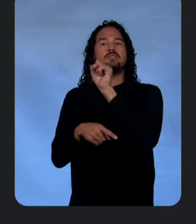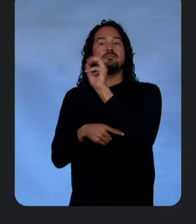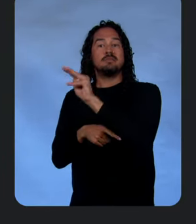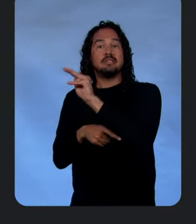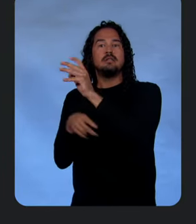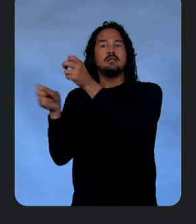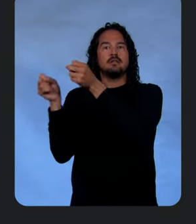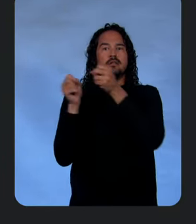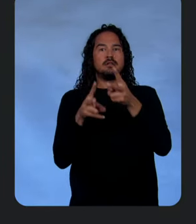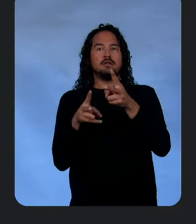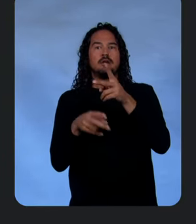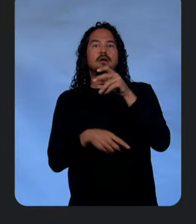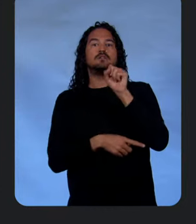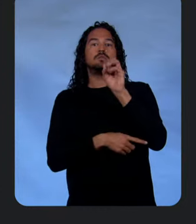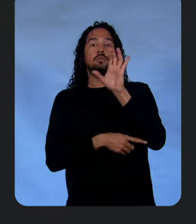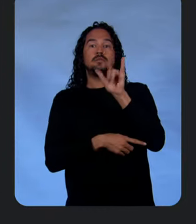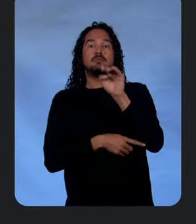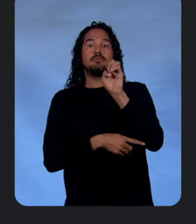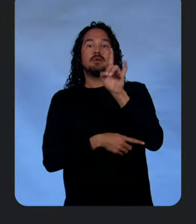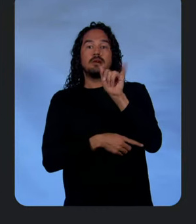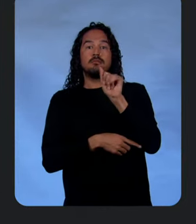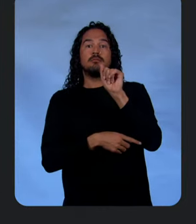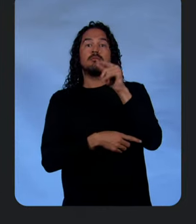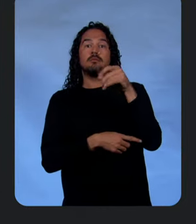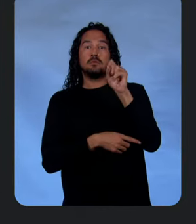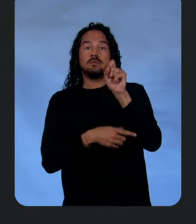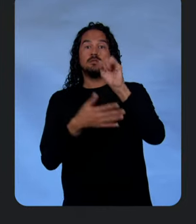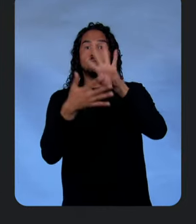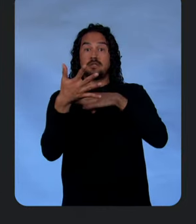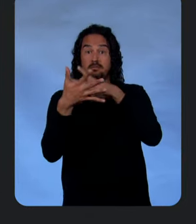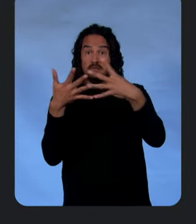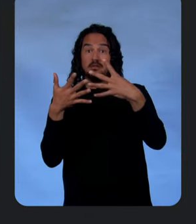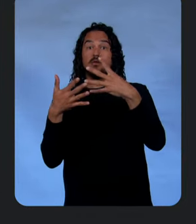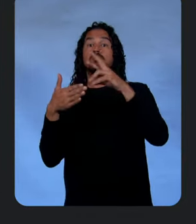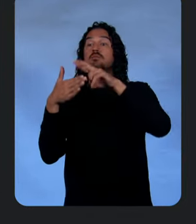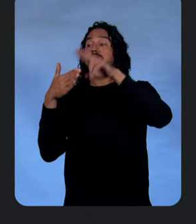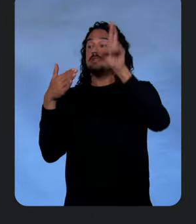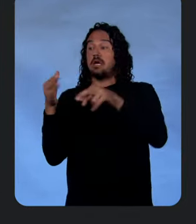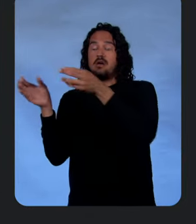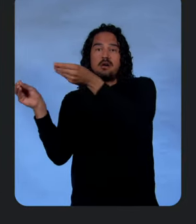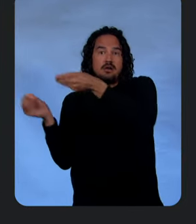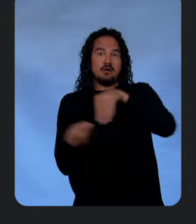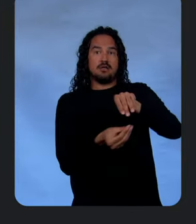output, no JSON pun intended, for our next step, which we'll show here in a minute.